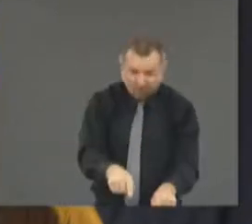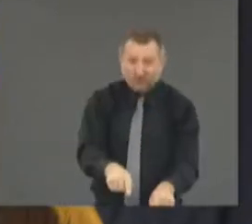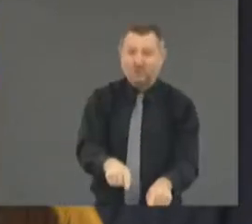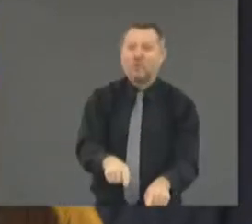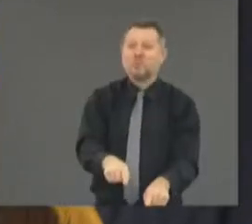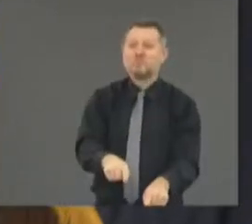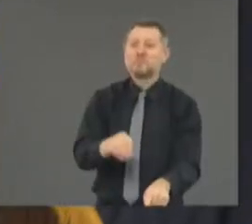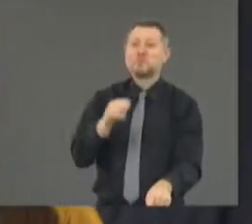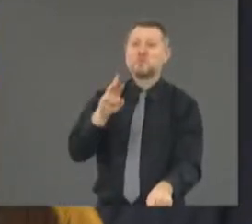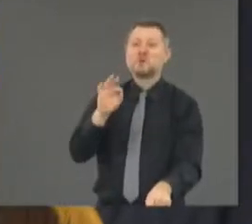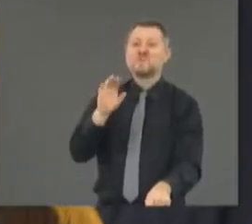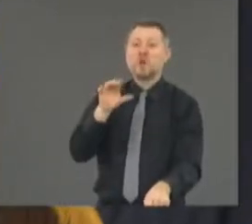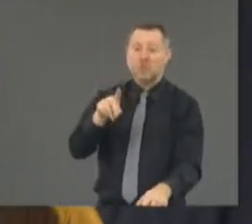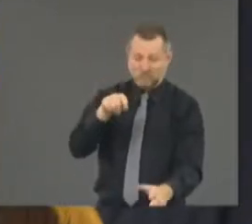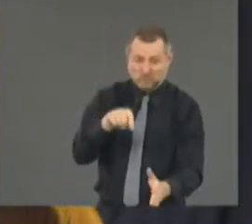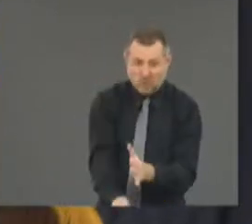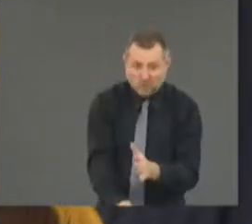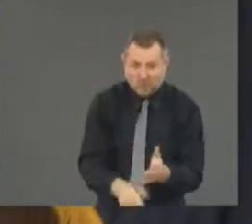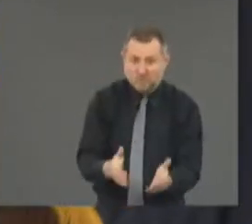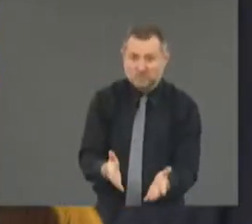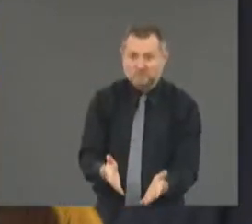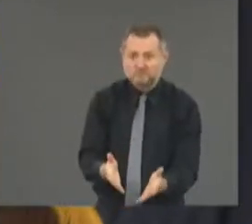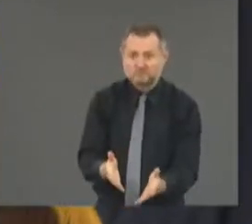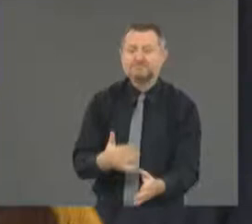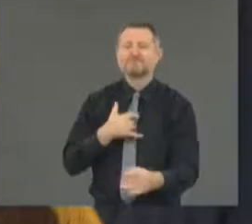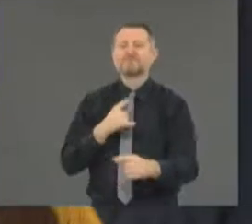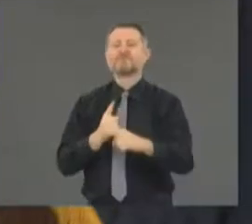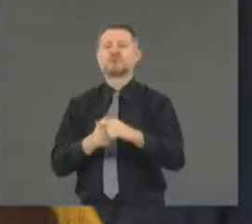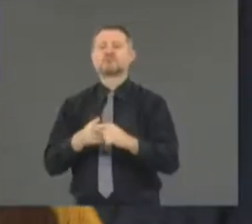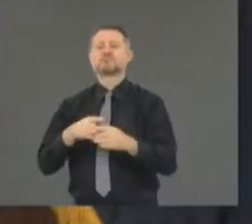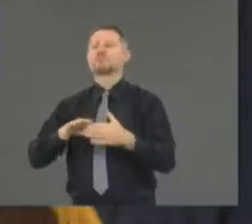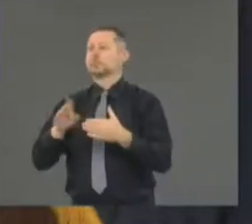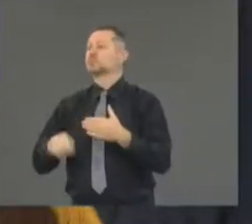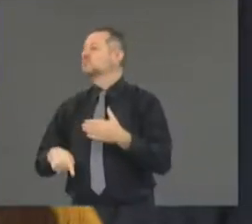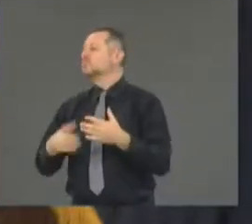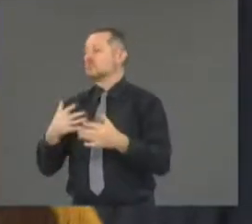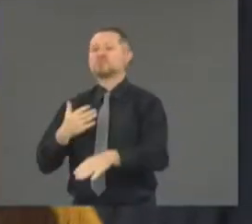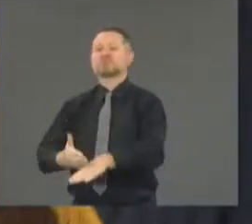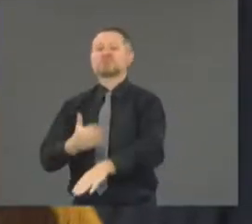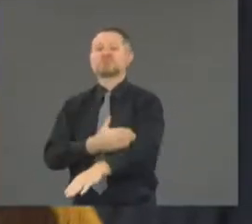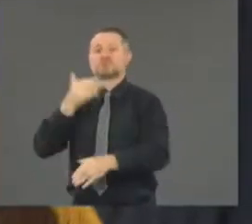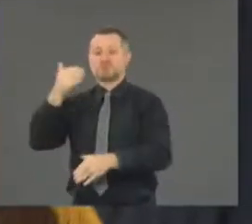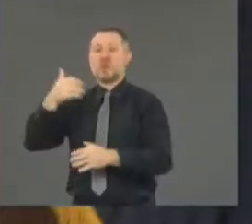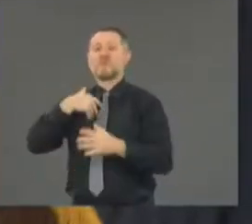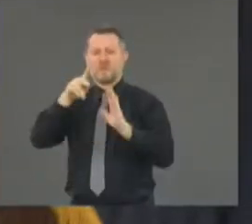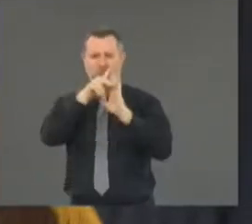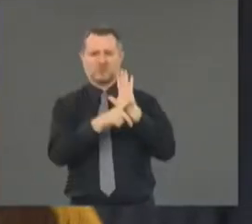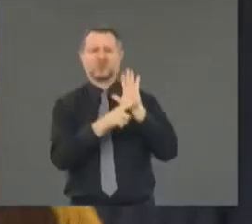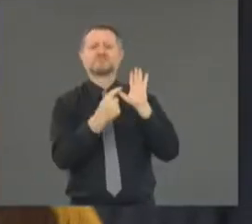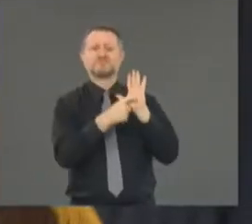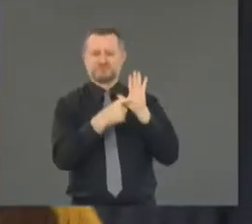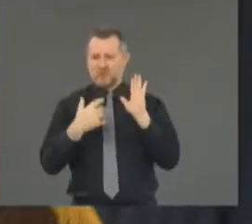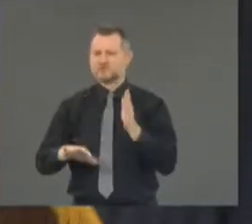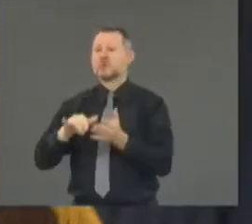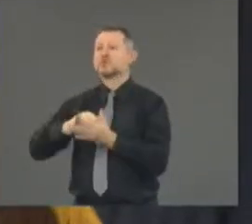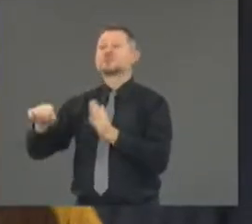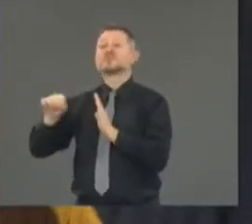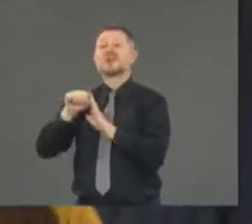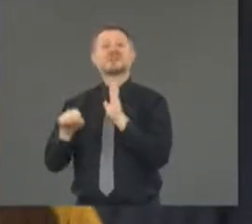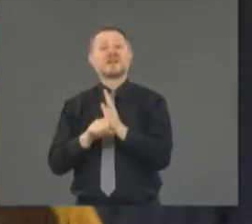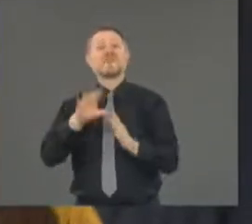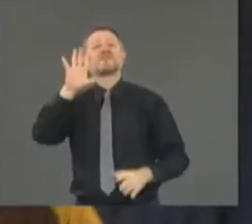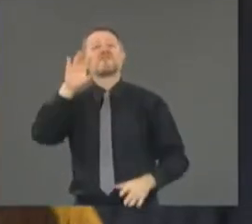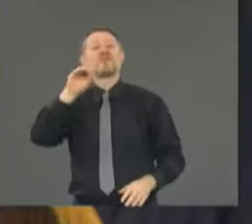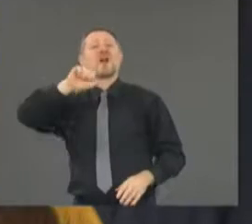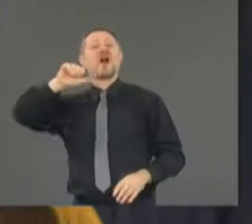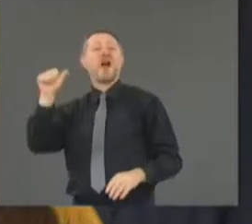Many of those policies are already law in the state of New York. 50A, the disciplinary records, I hope,